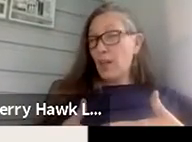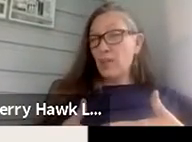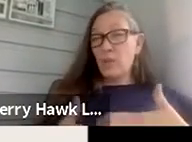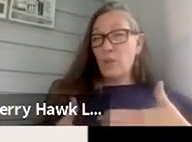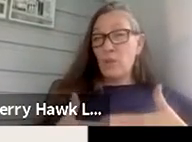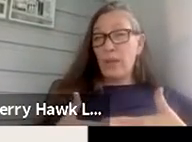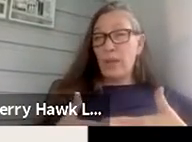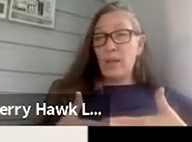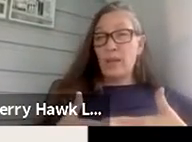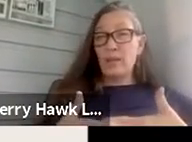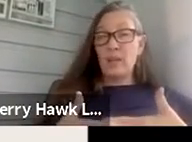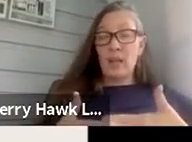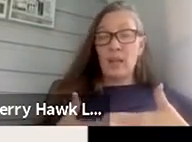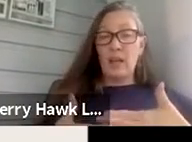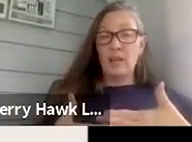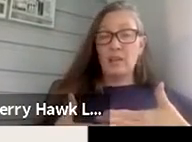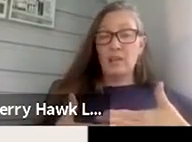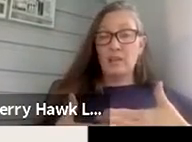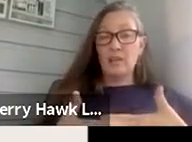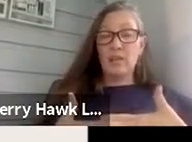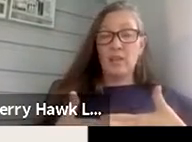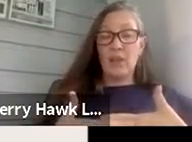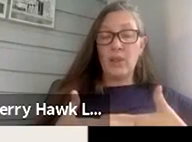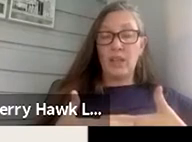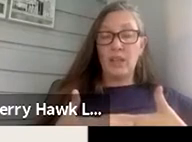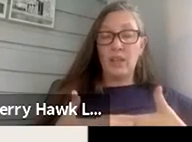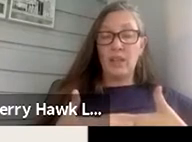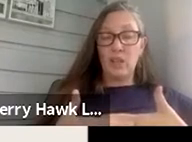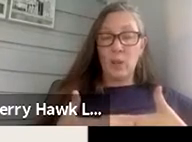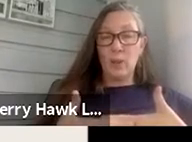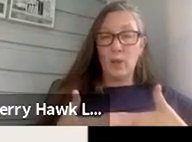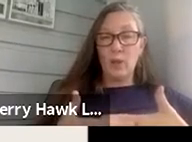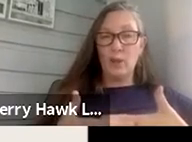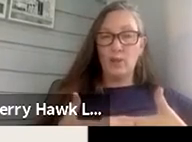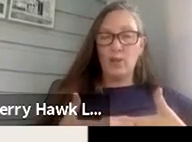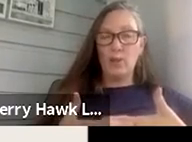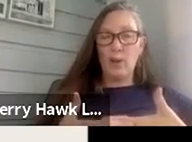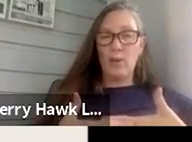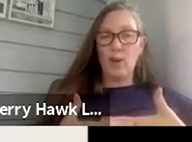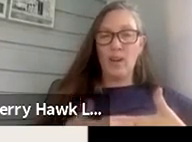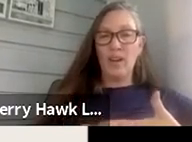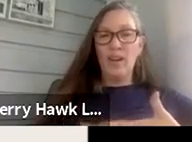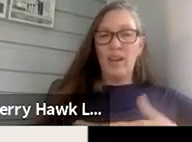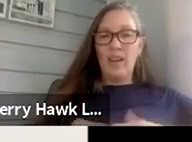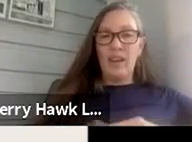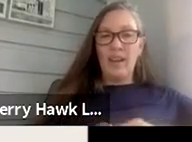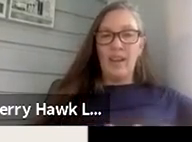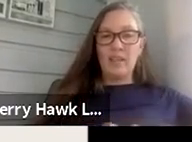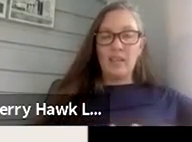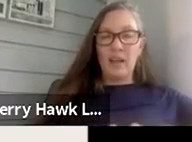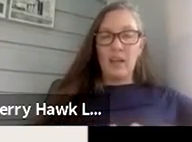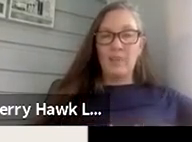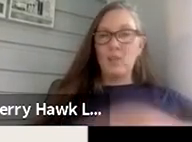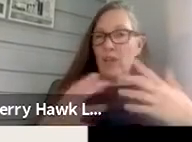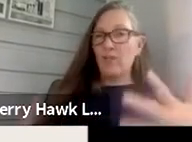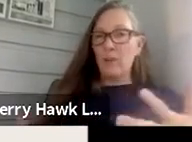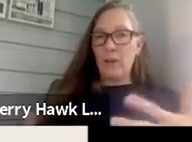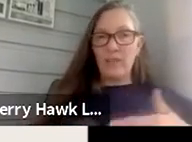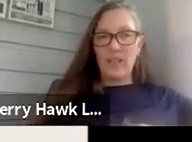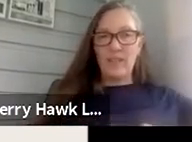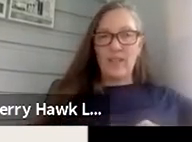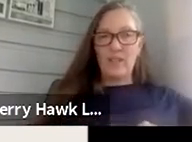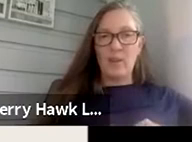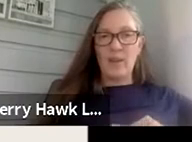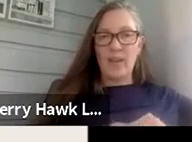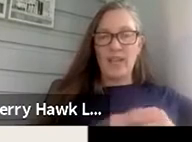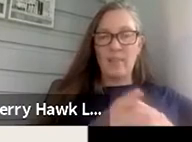sharing so that we can let the interpreter do their work. And Jen, if you